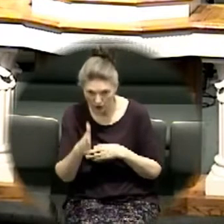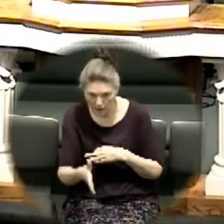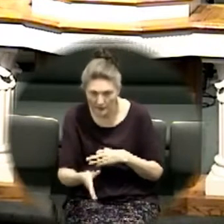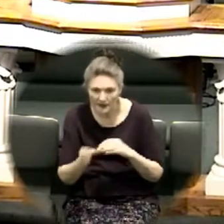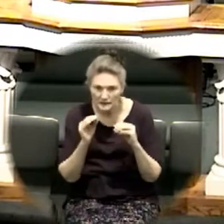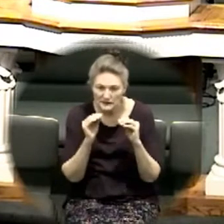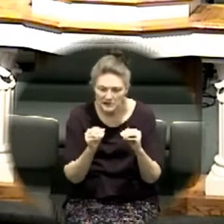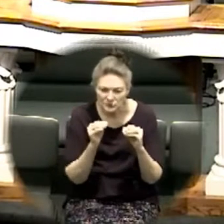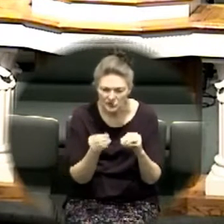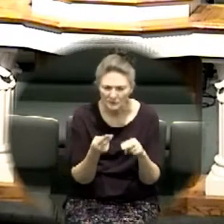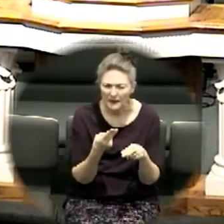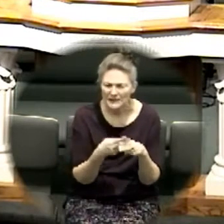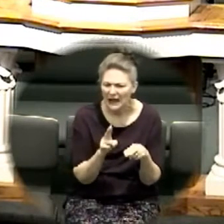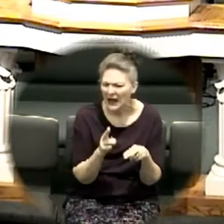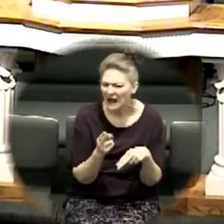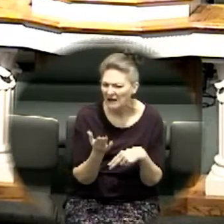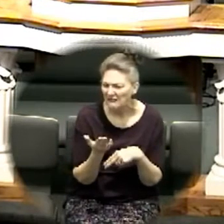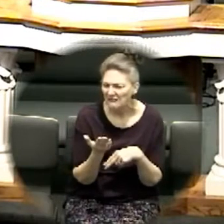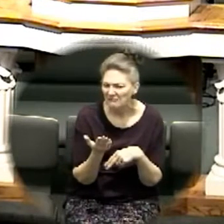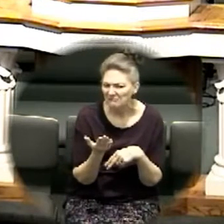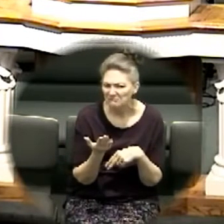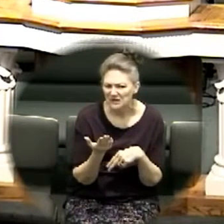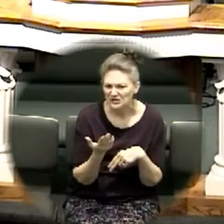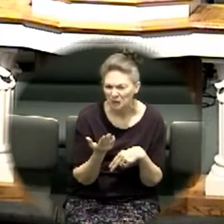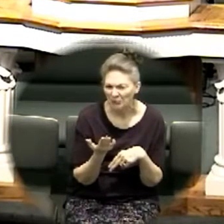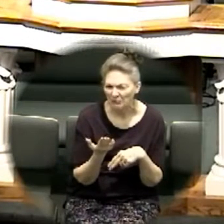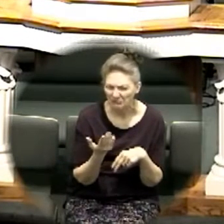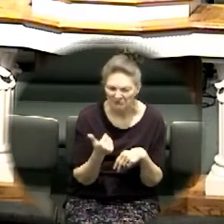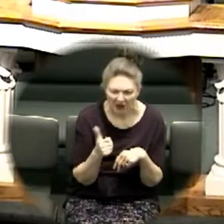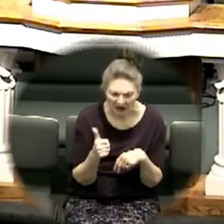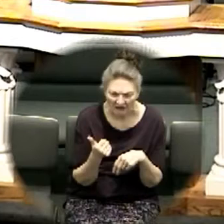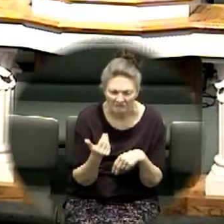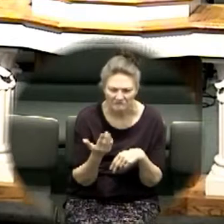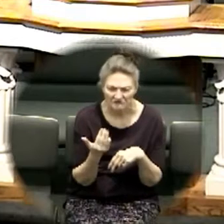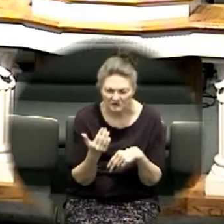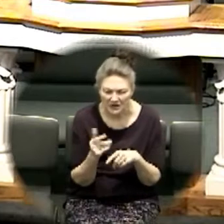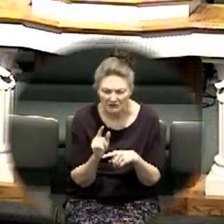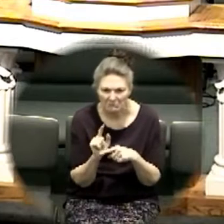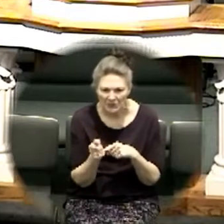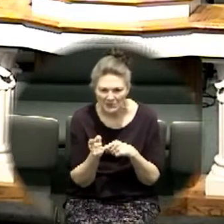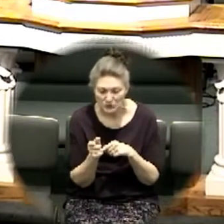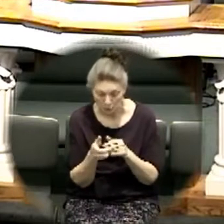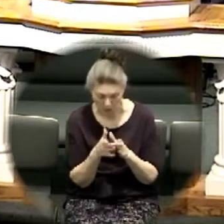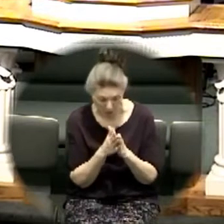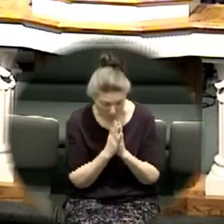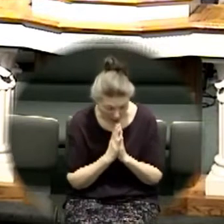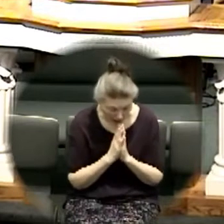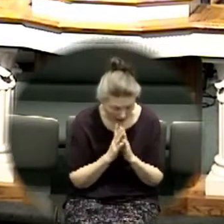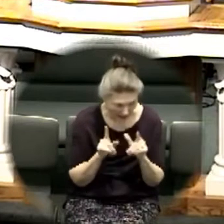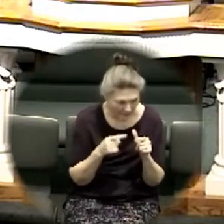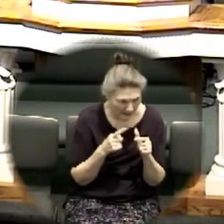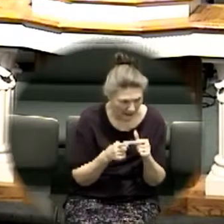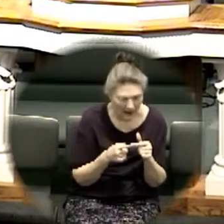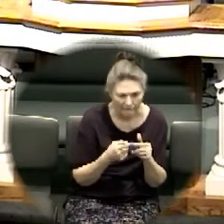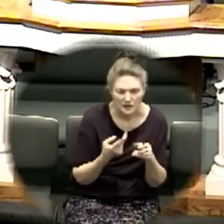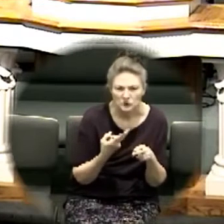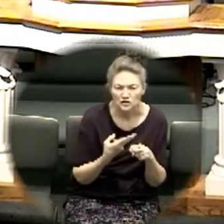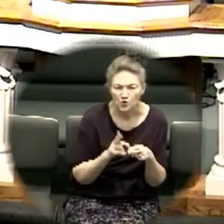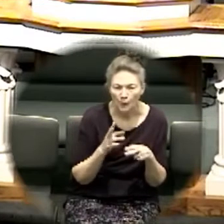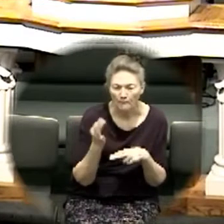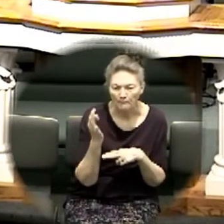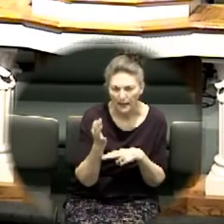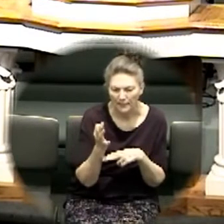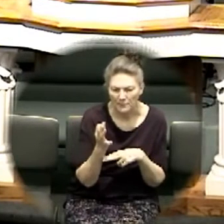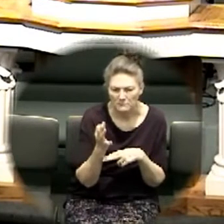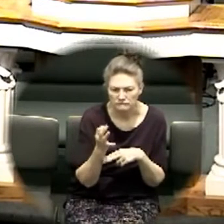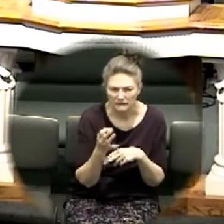it only goes for about 15 minutes we have a time of prayer together and then we have time of devotion and then we close